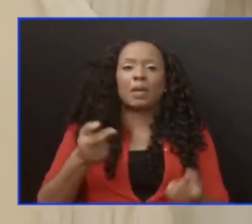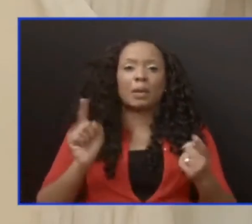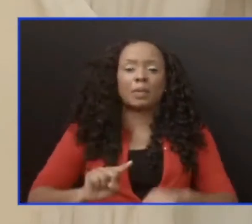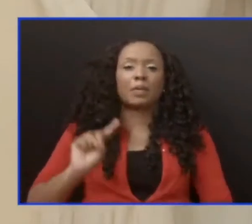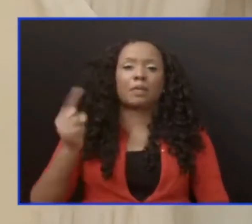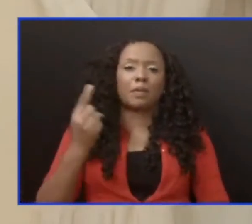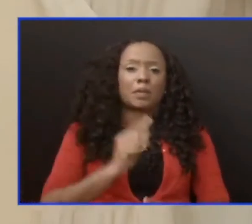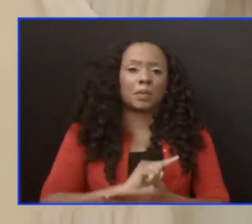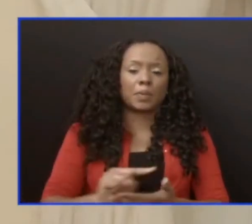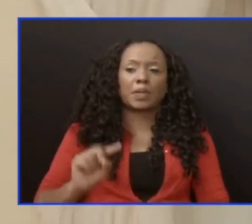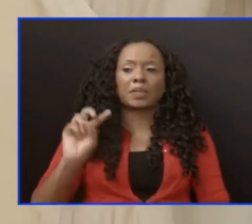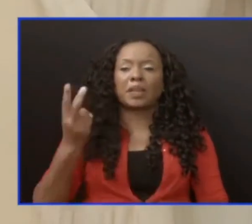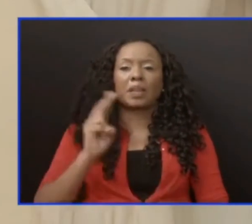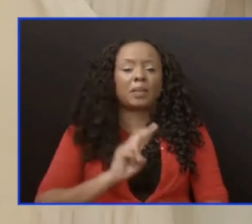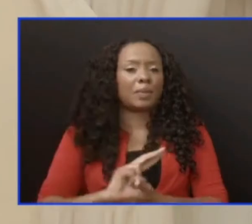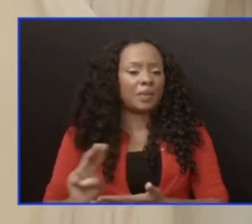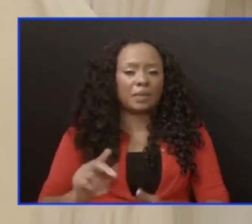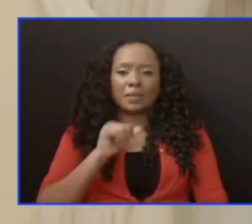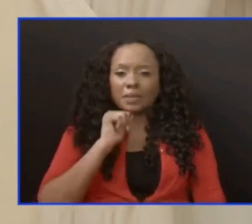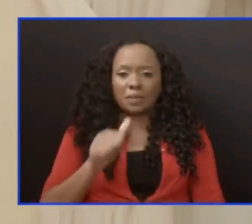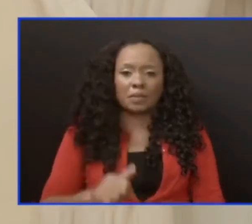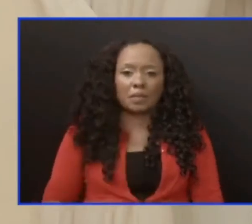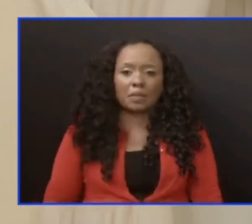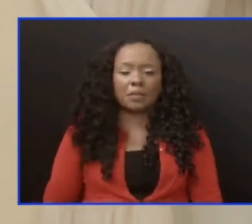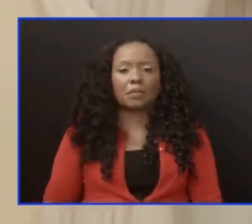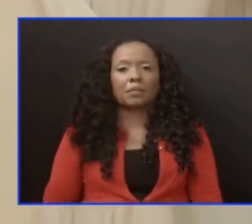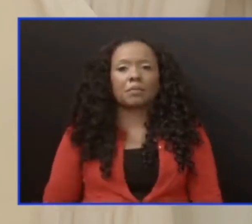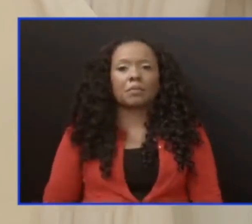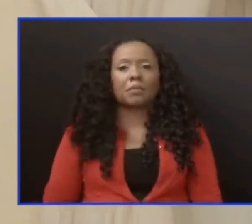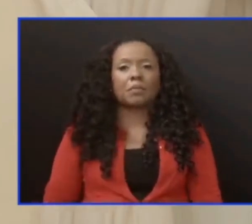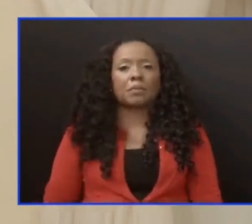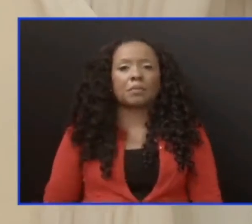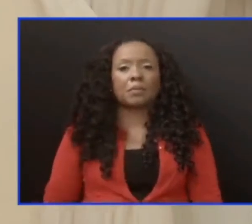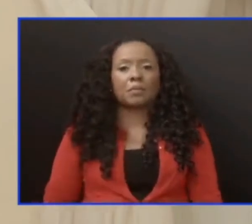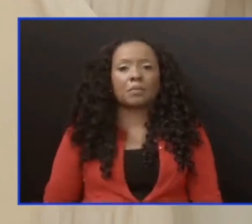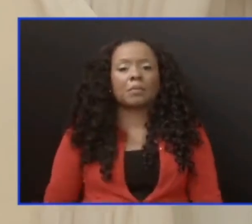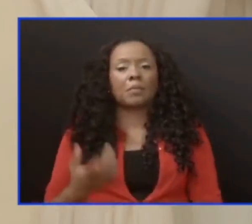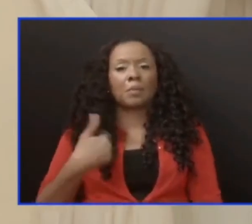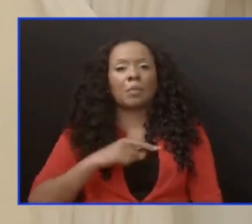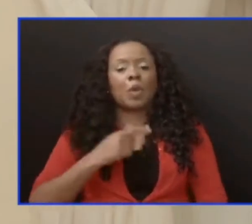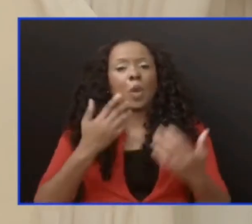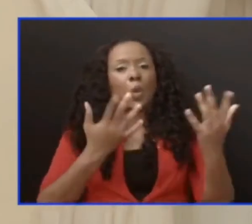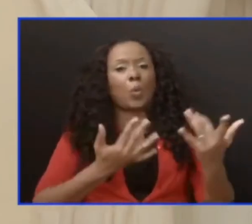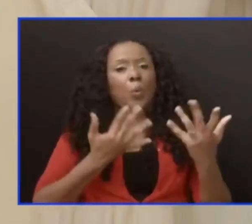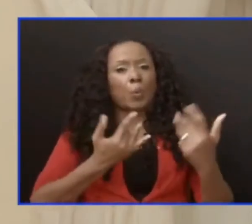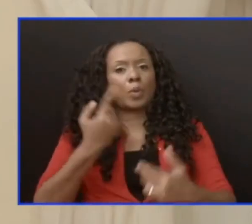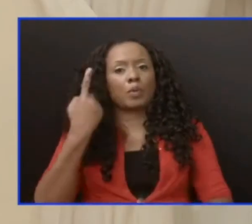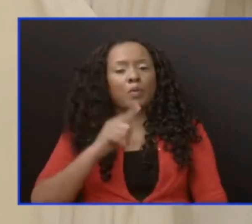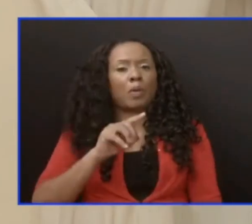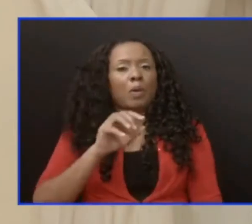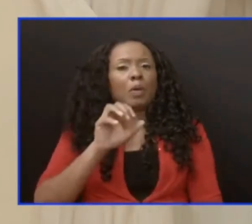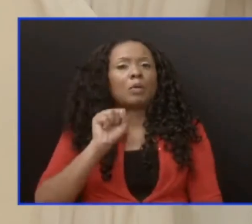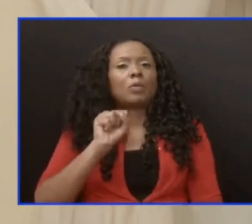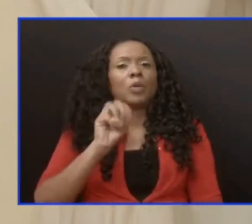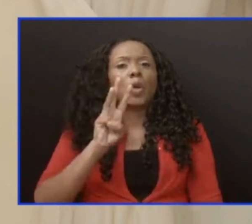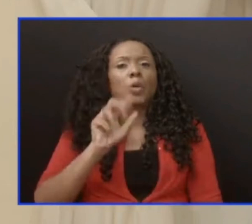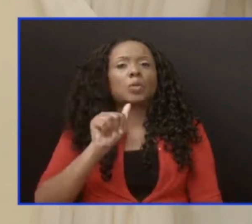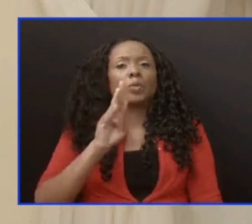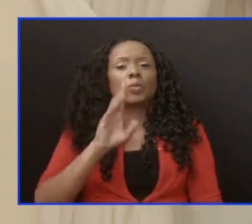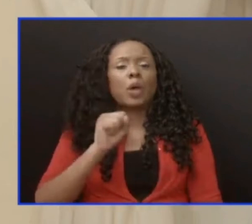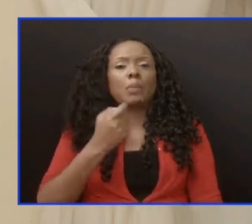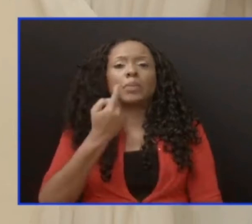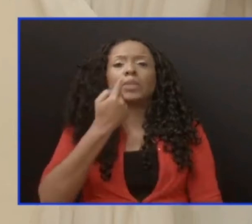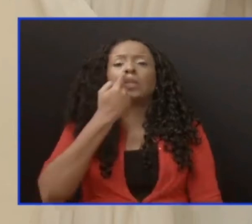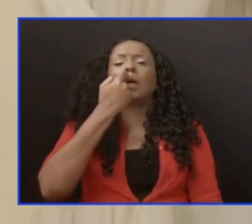We are awaiting the swabs, and as soon as we receive the swabs and training has taken